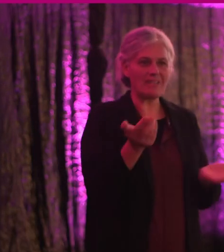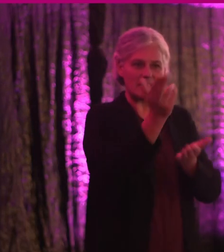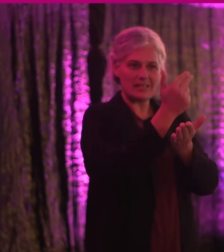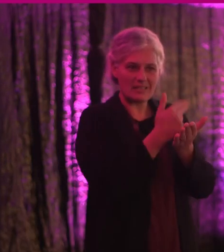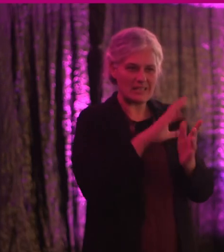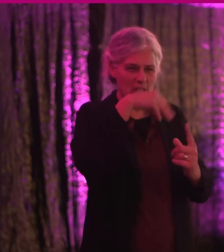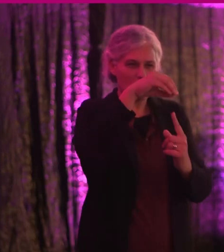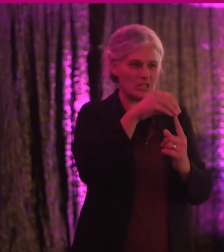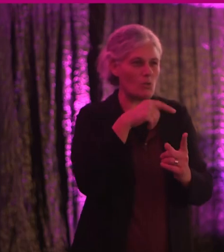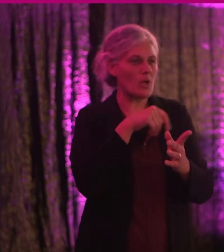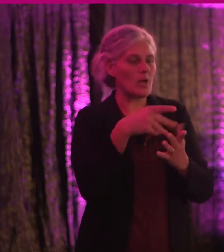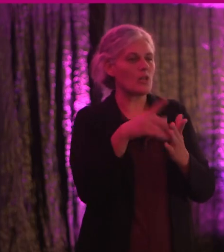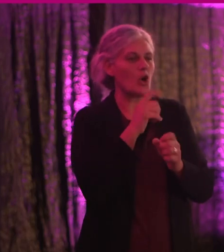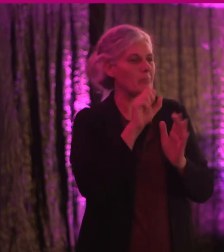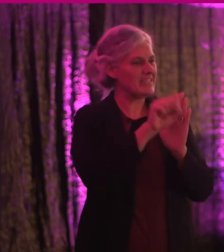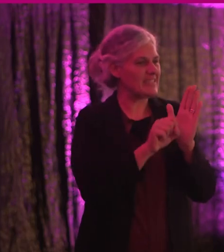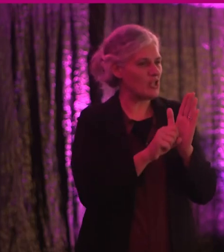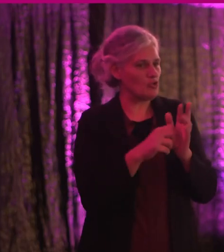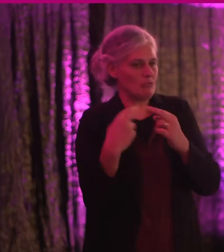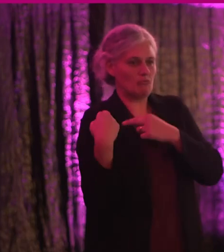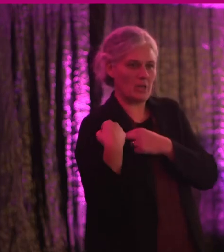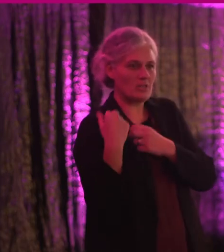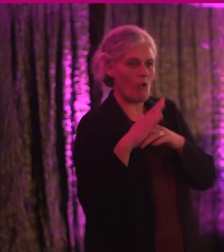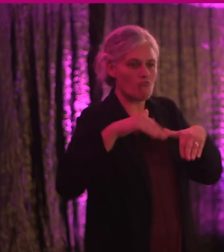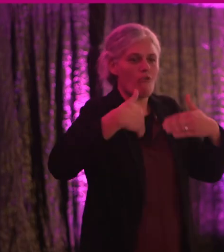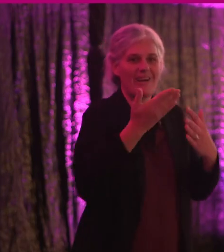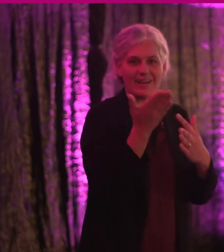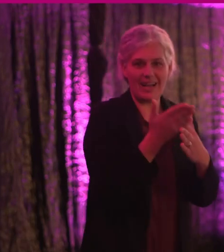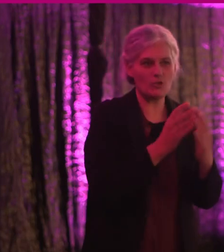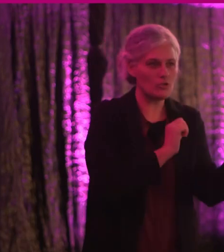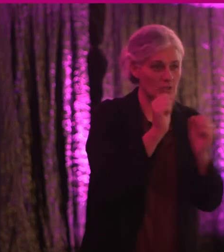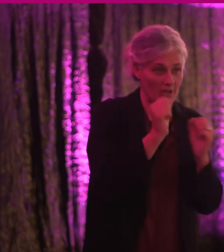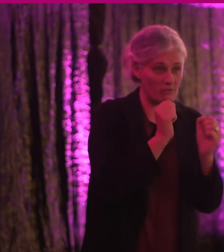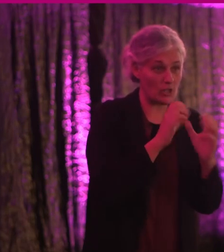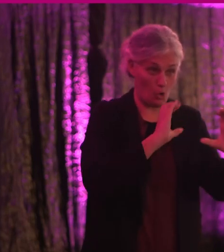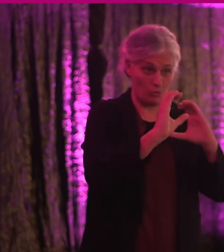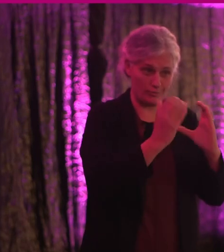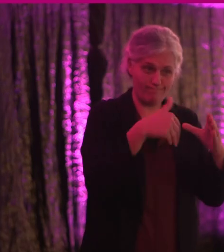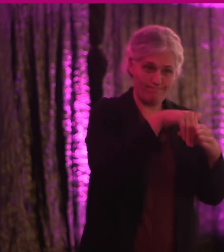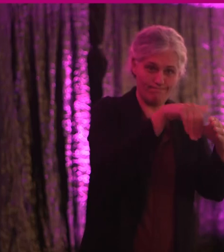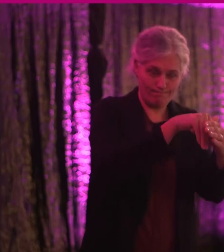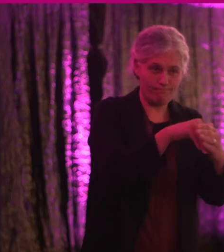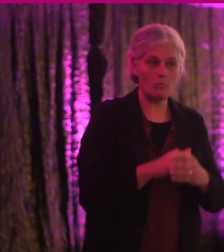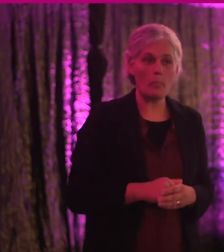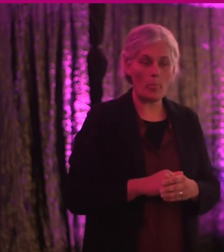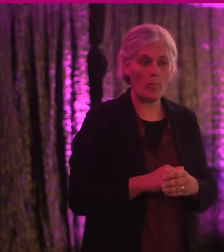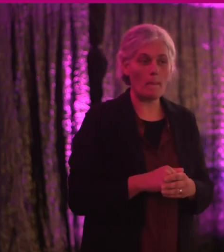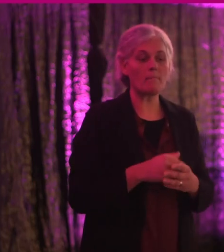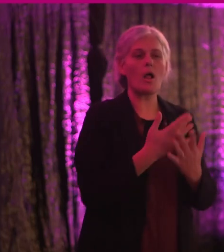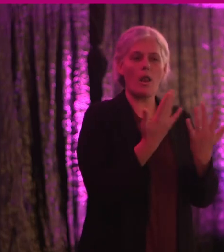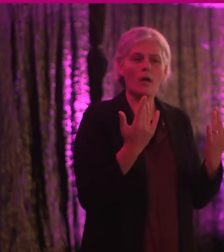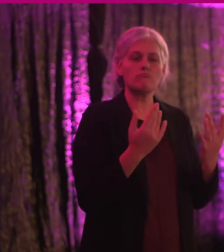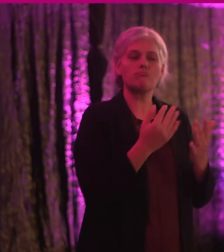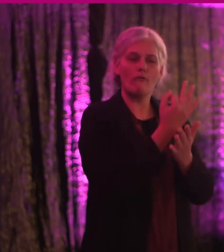particularly in terms of statutory obligations of public bodies to providing accessible services and communications. We've made several